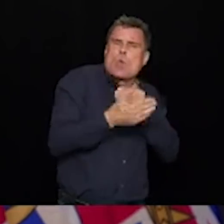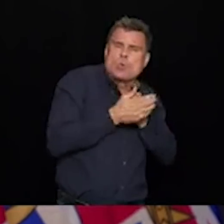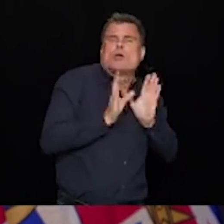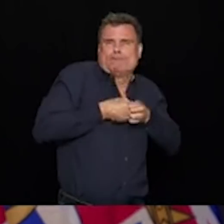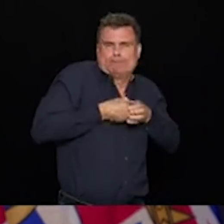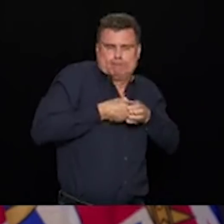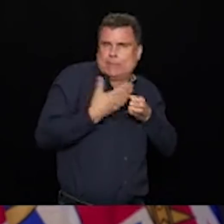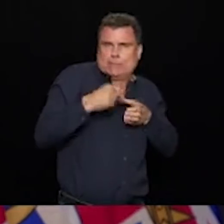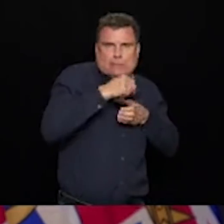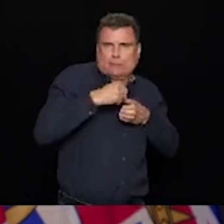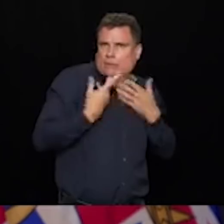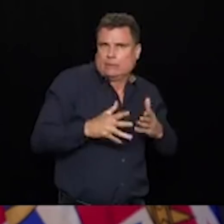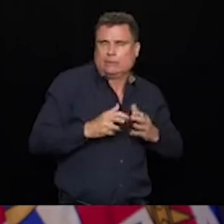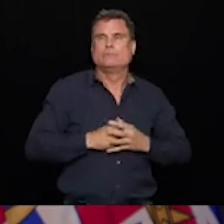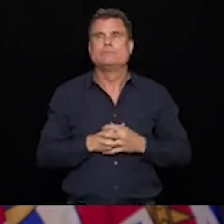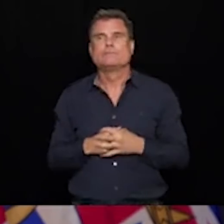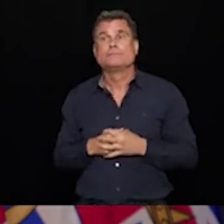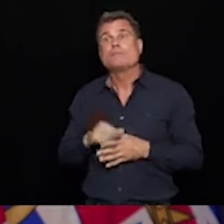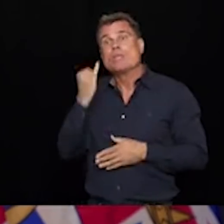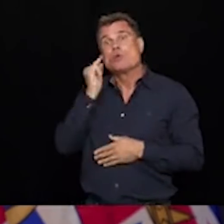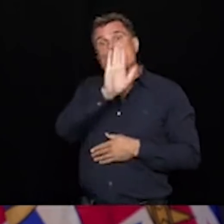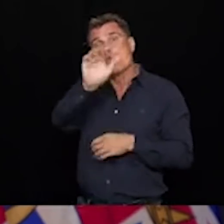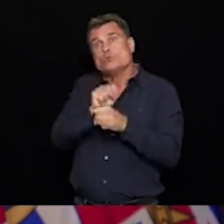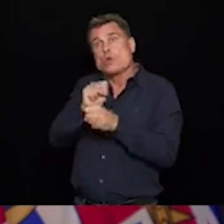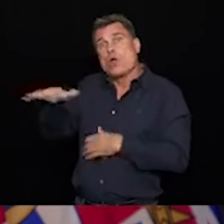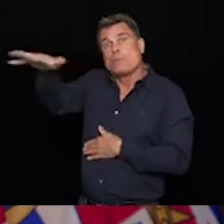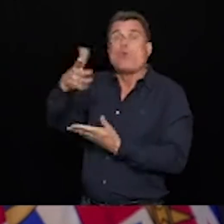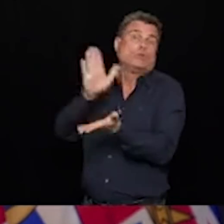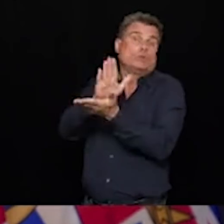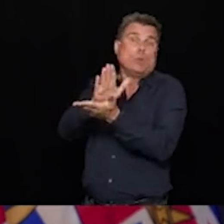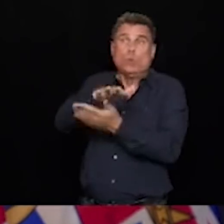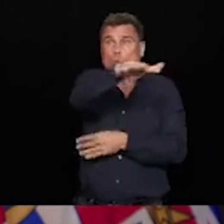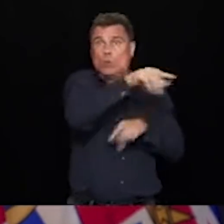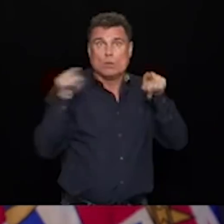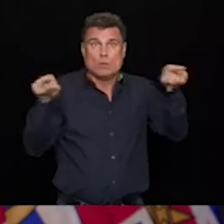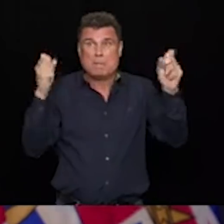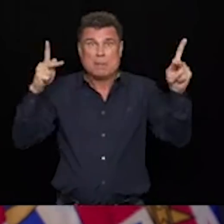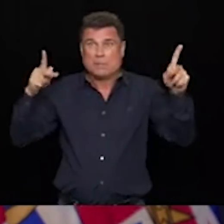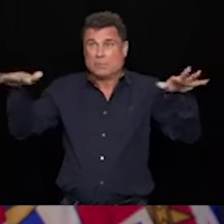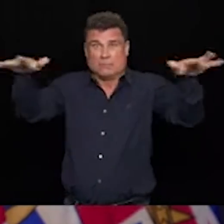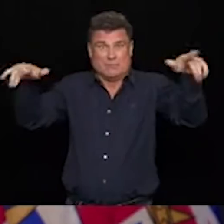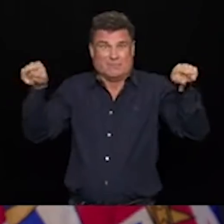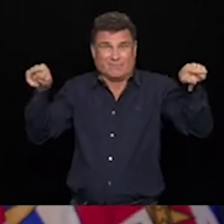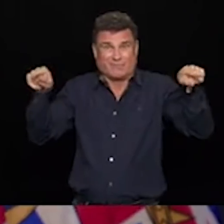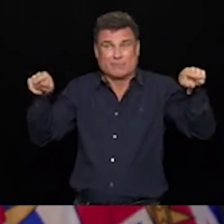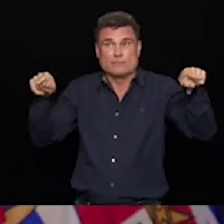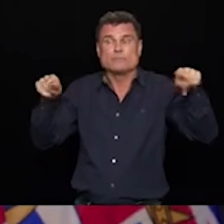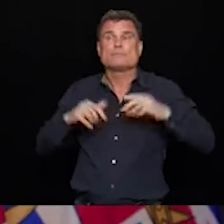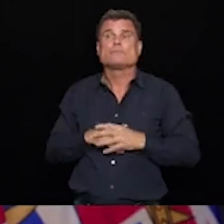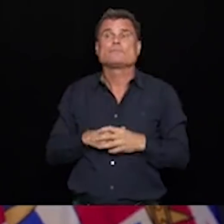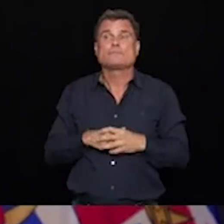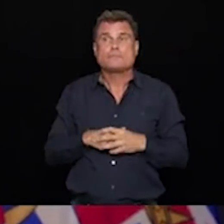If you're job or other activity requires you to be around a lot of people, then you want to slide up the distance scale and stay farther